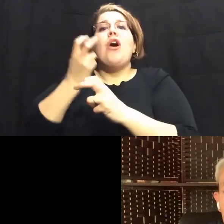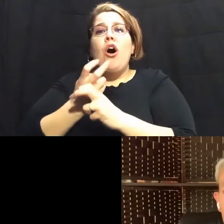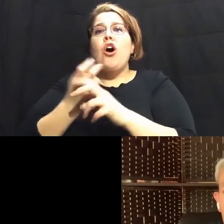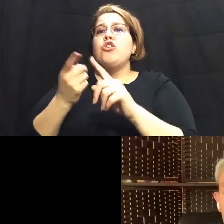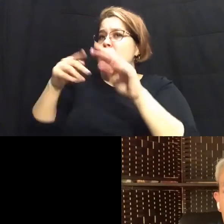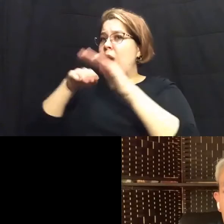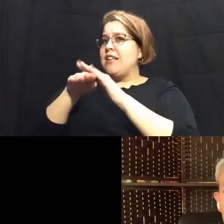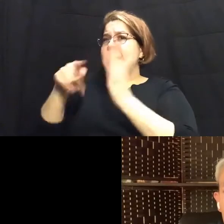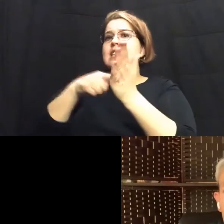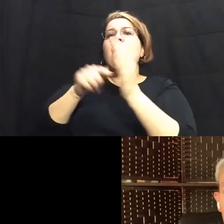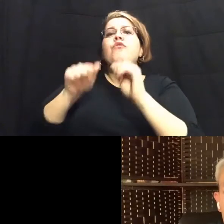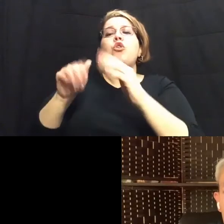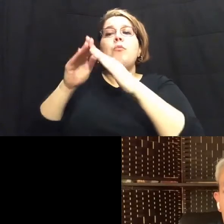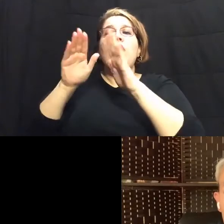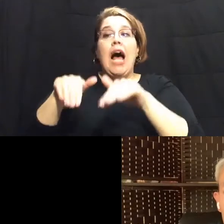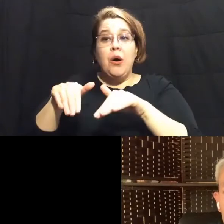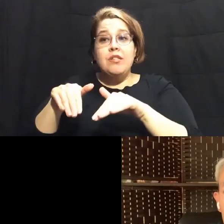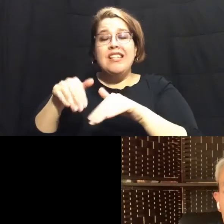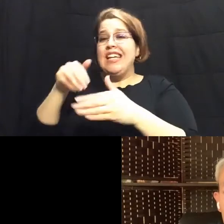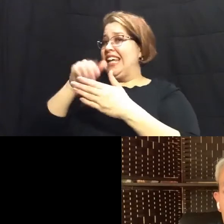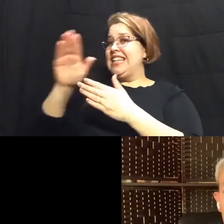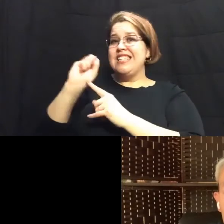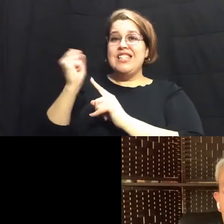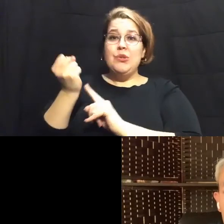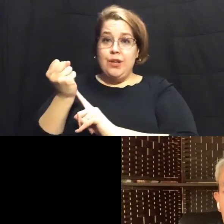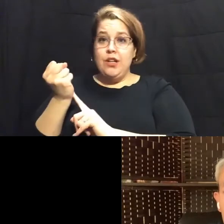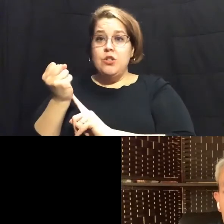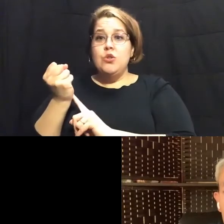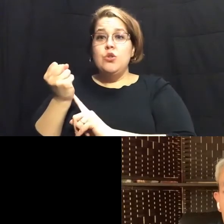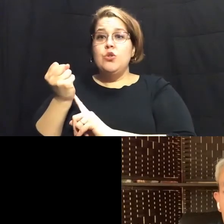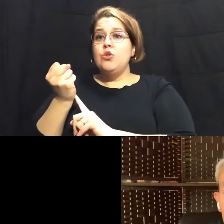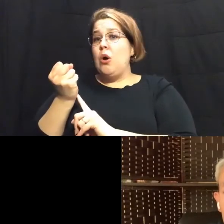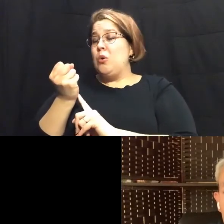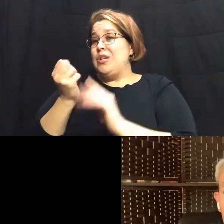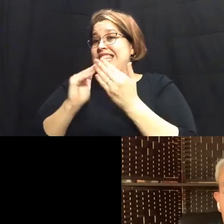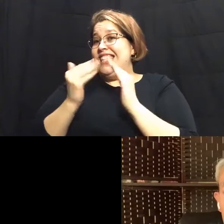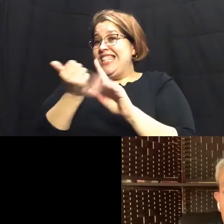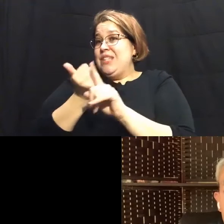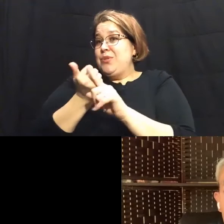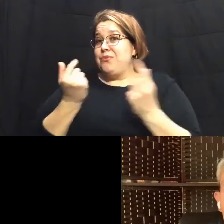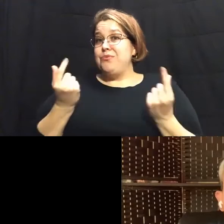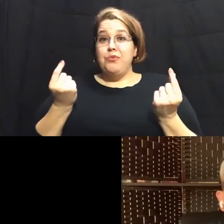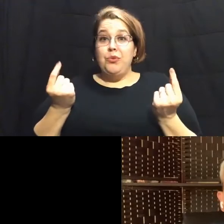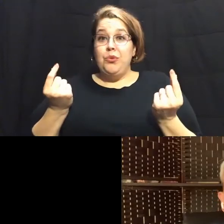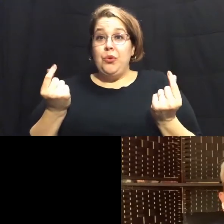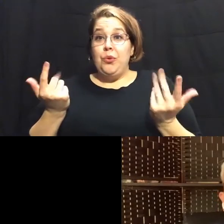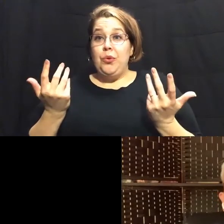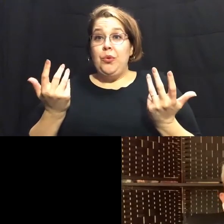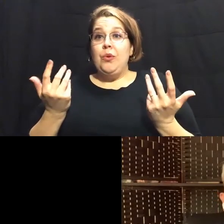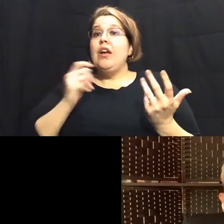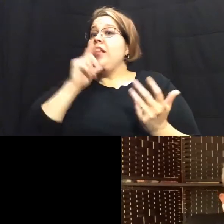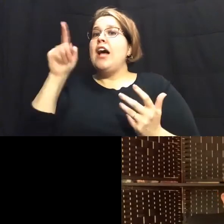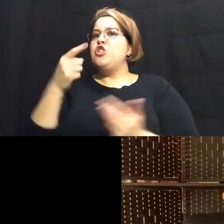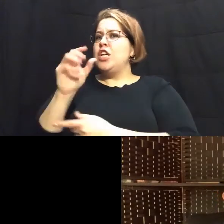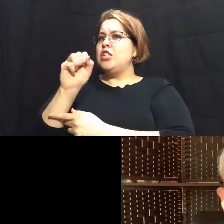housing when you're in this situation so what can can the city do besides sweeping them